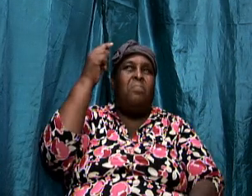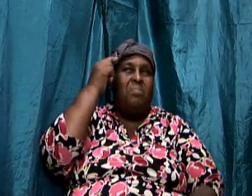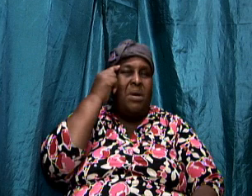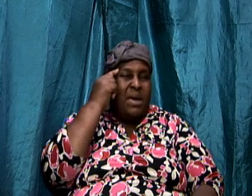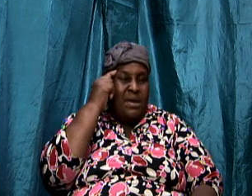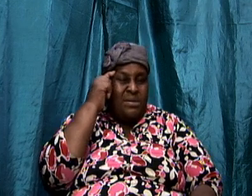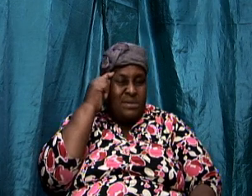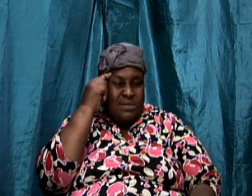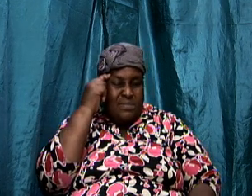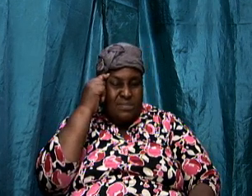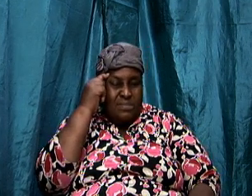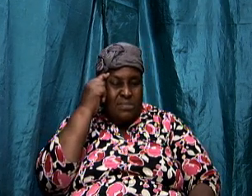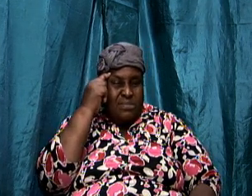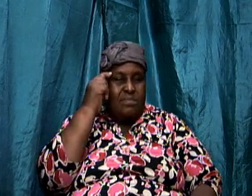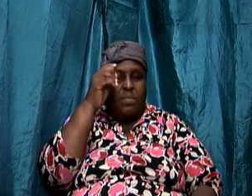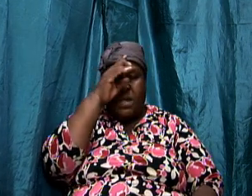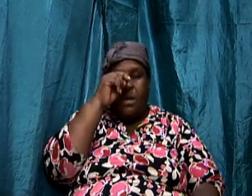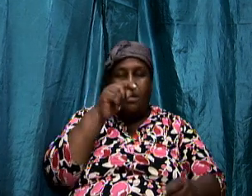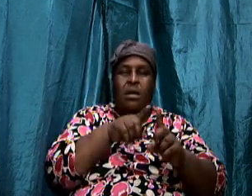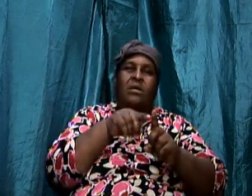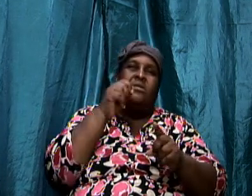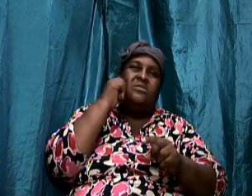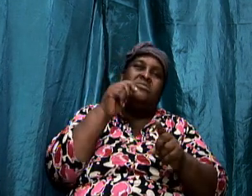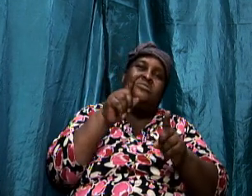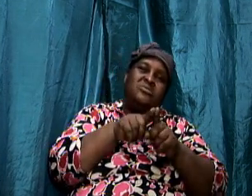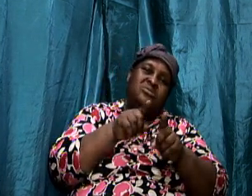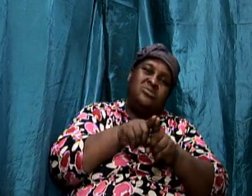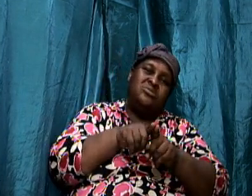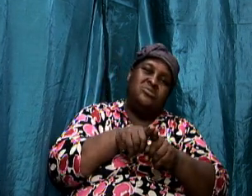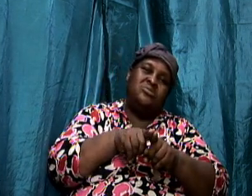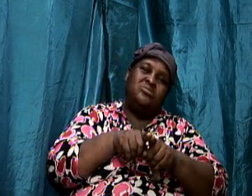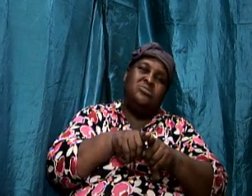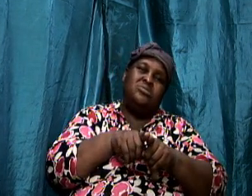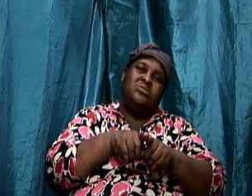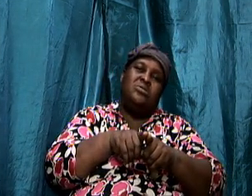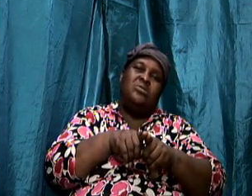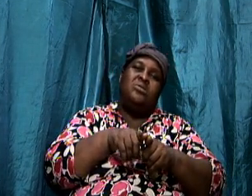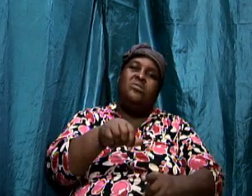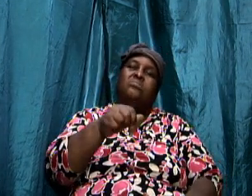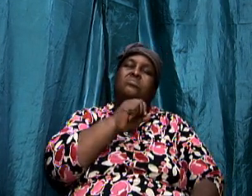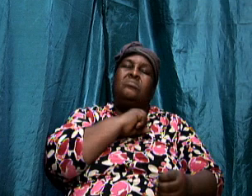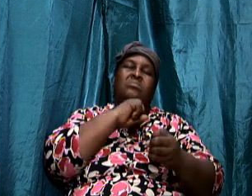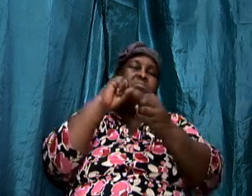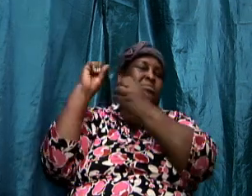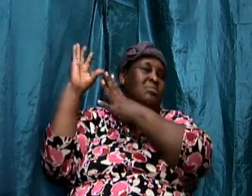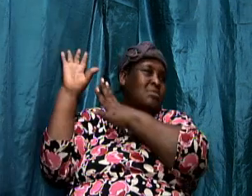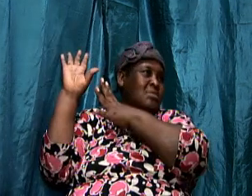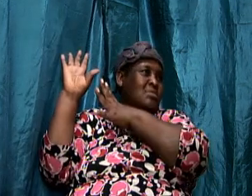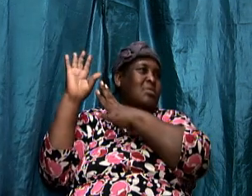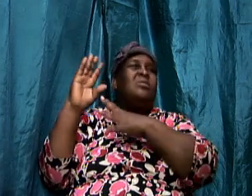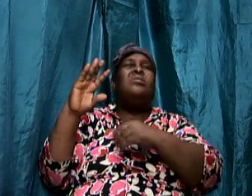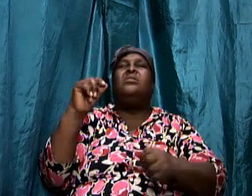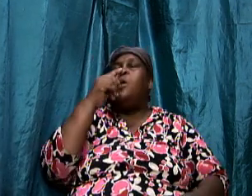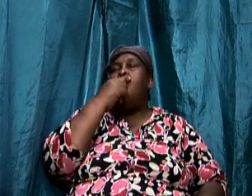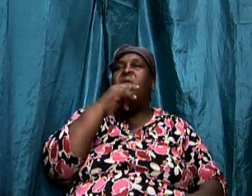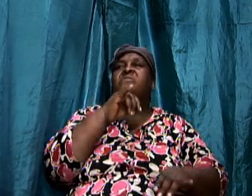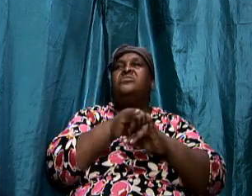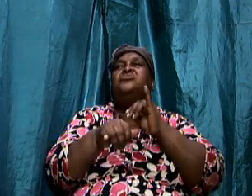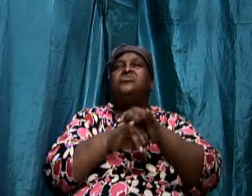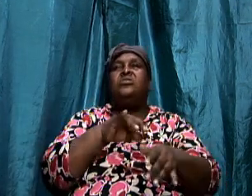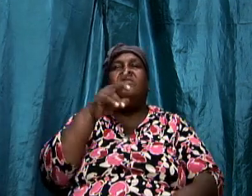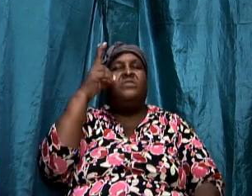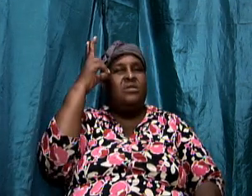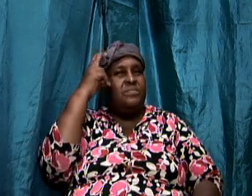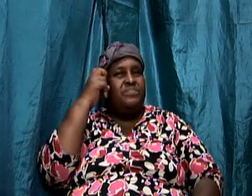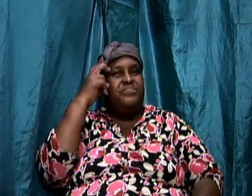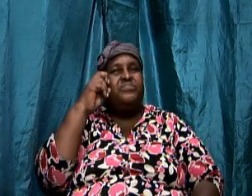side of our minds brothers and sisters and i am telling us to reject these onslaught of the devil how do we